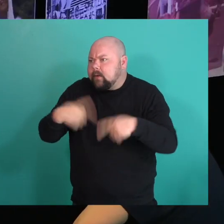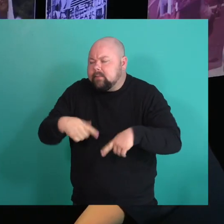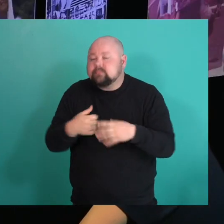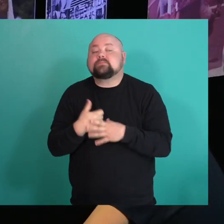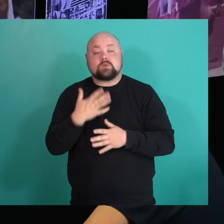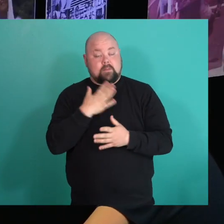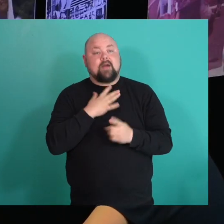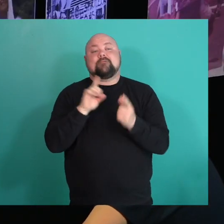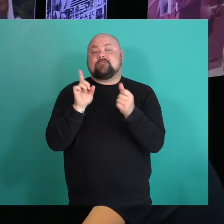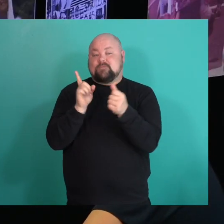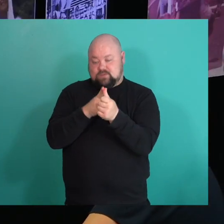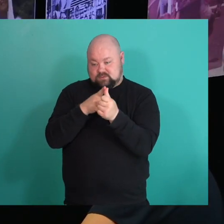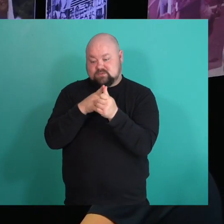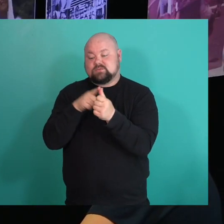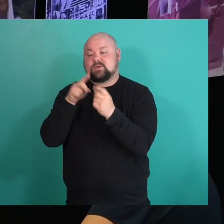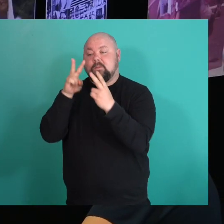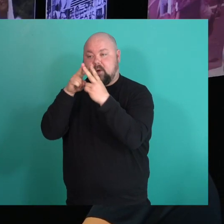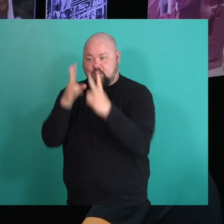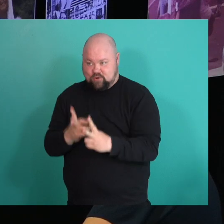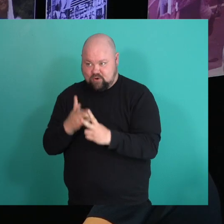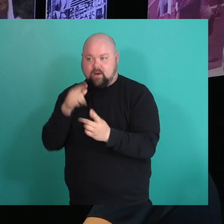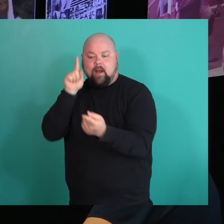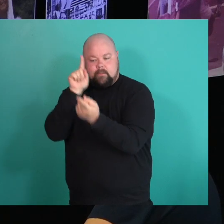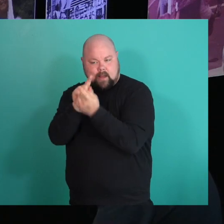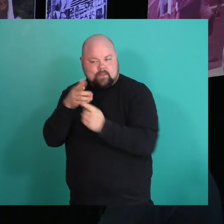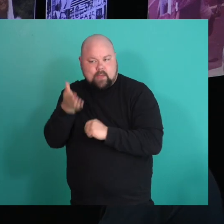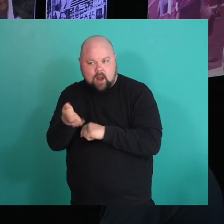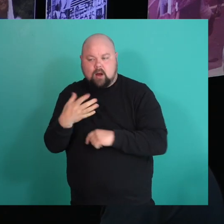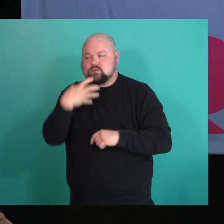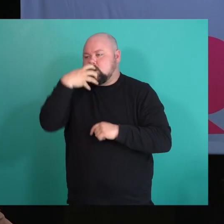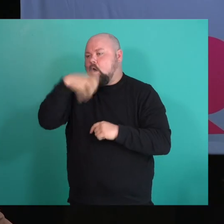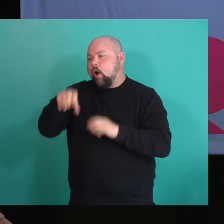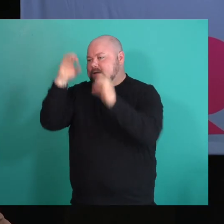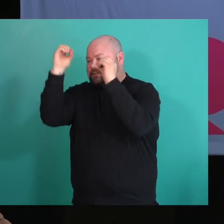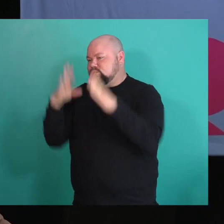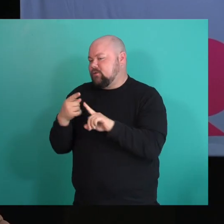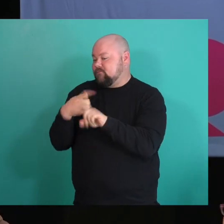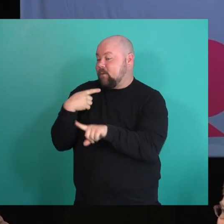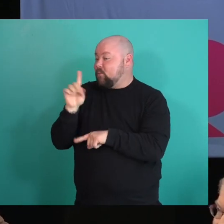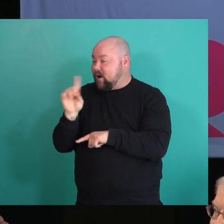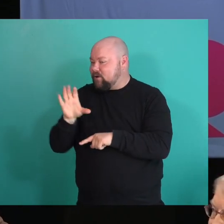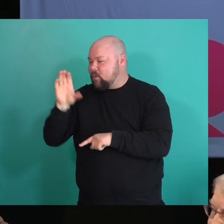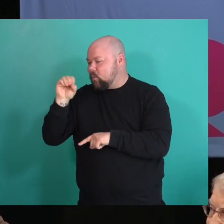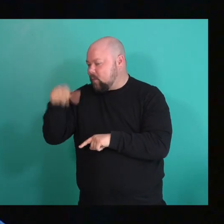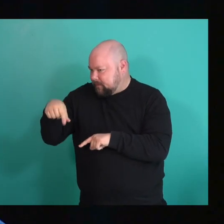partner, my first girlfriend, a very hot teacher from Coquitlam. Hey. Hey.